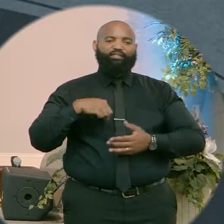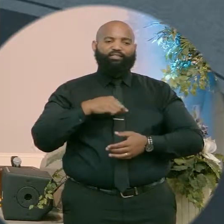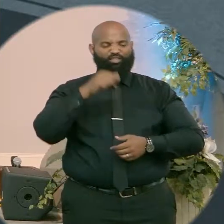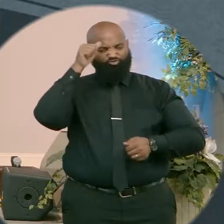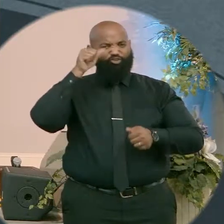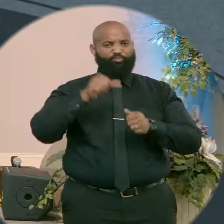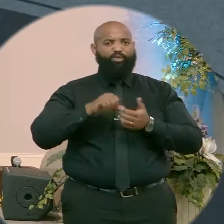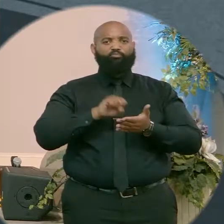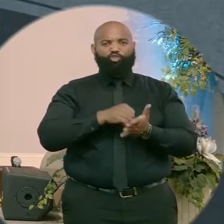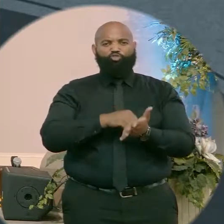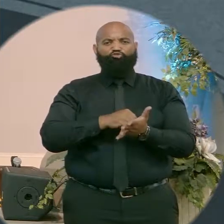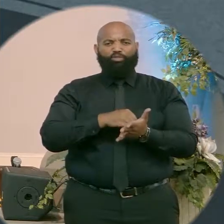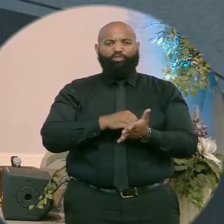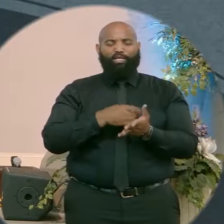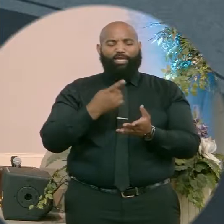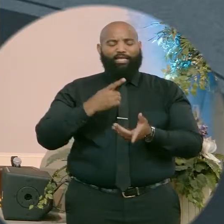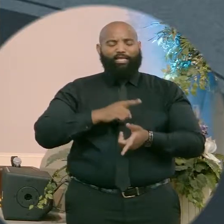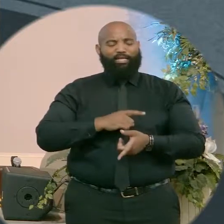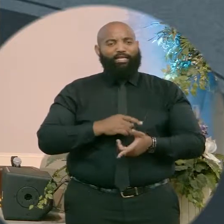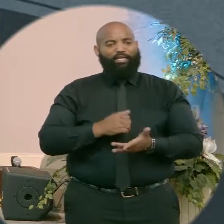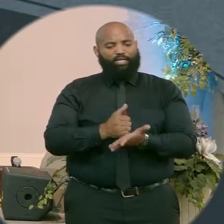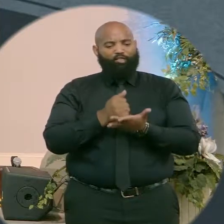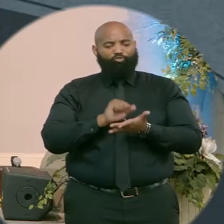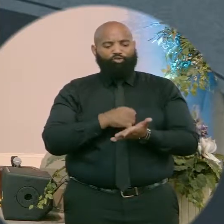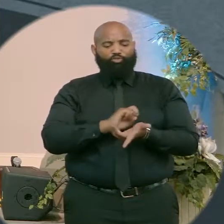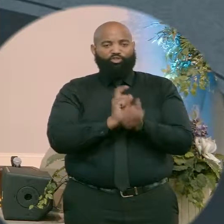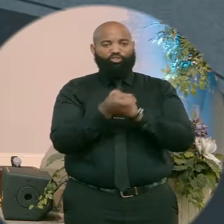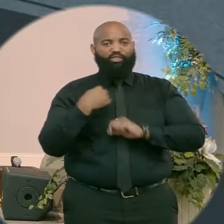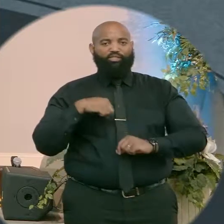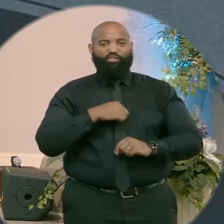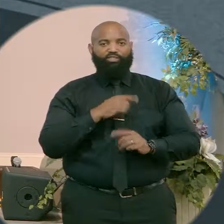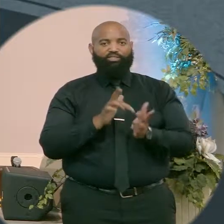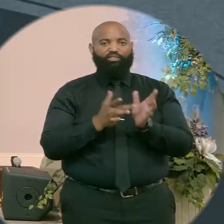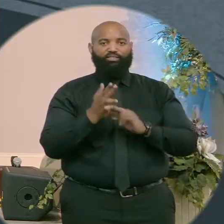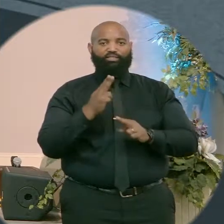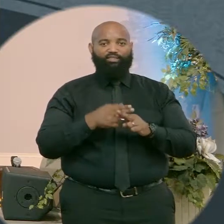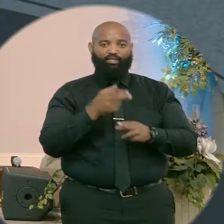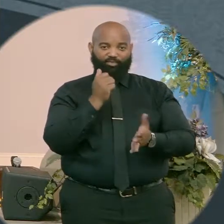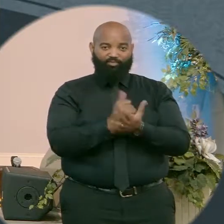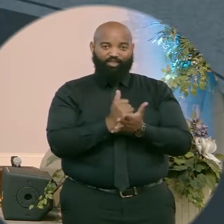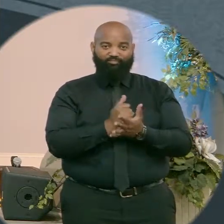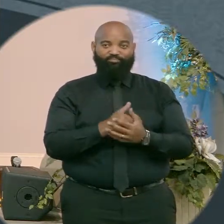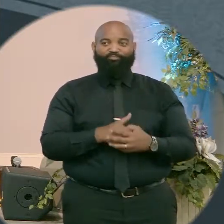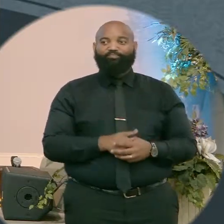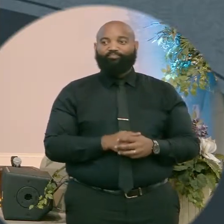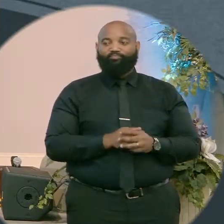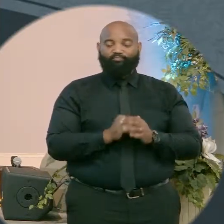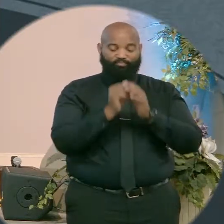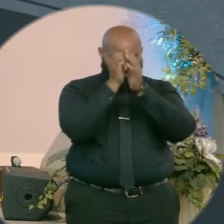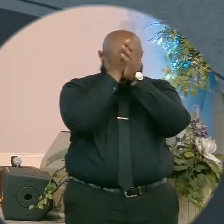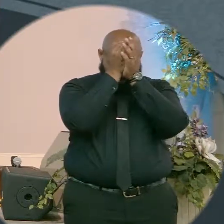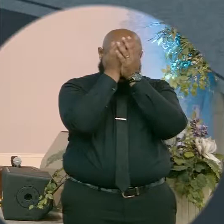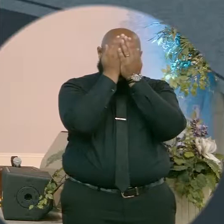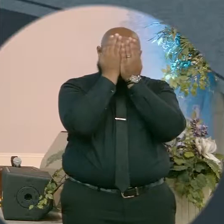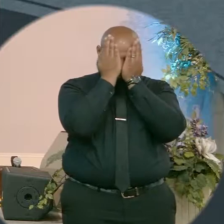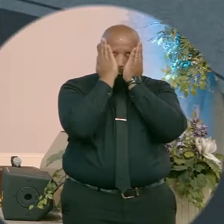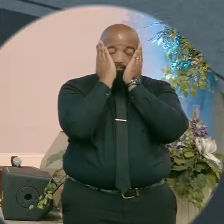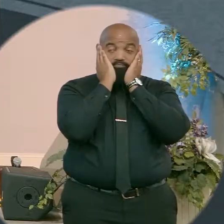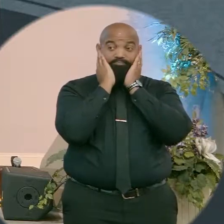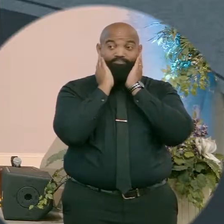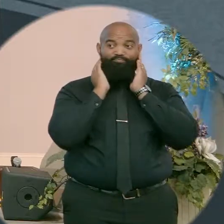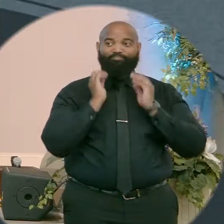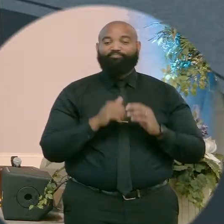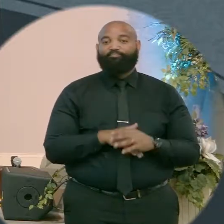we never, ever be the same in Jesus name. Amen. Amen. I'm going to be reading to you